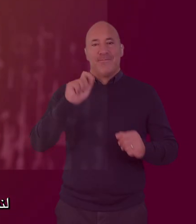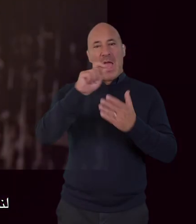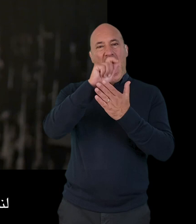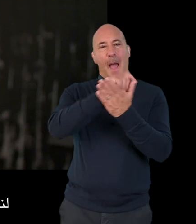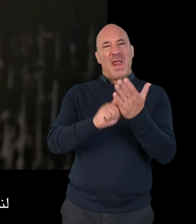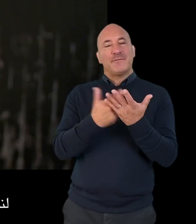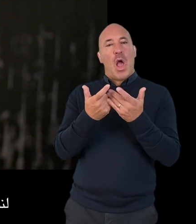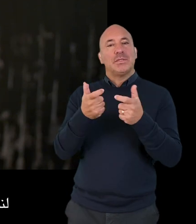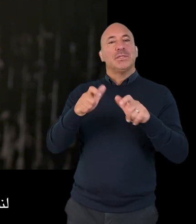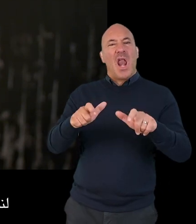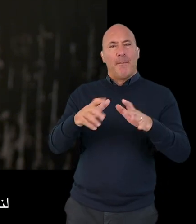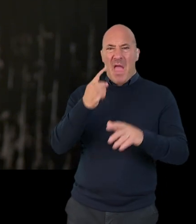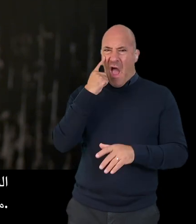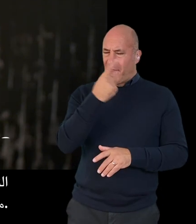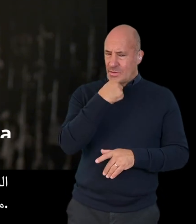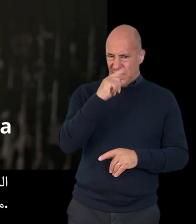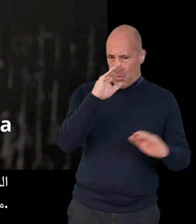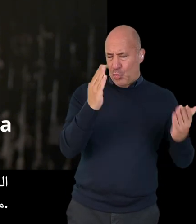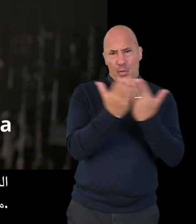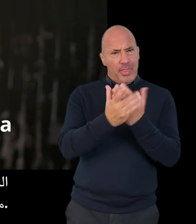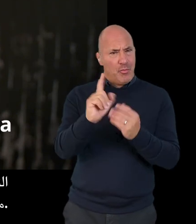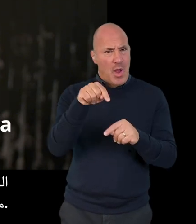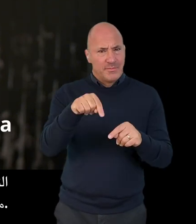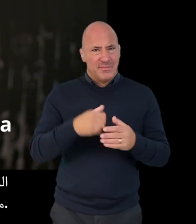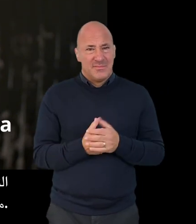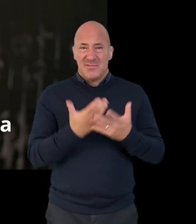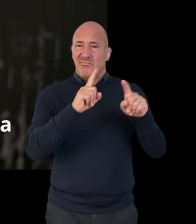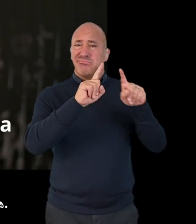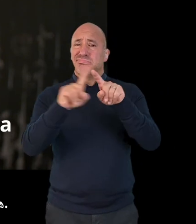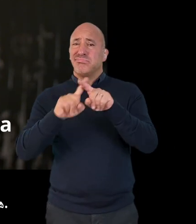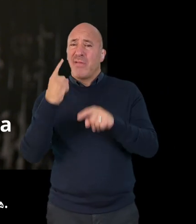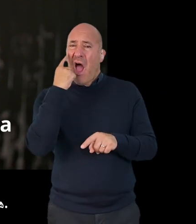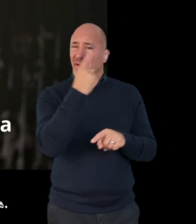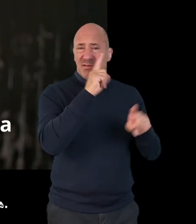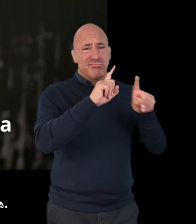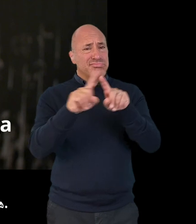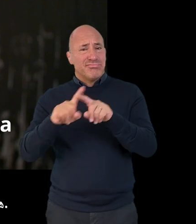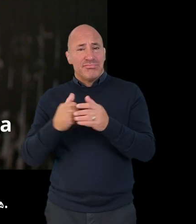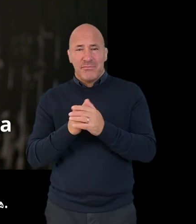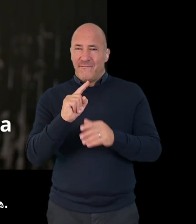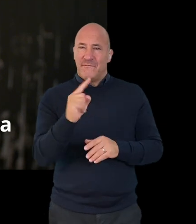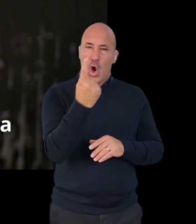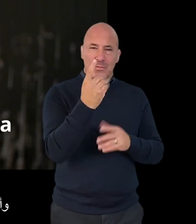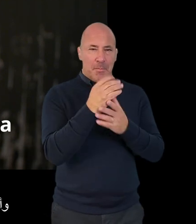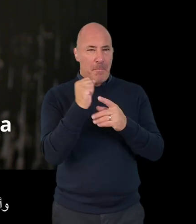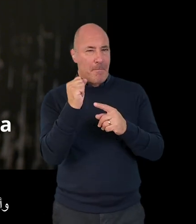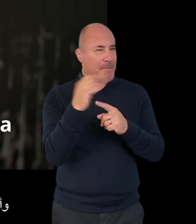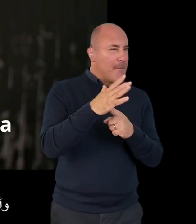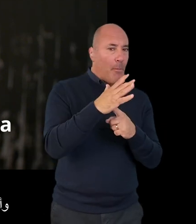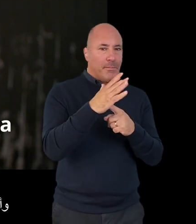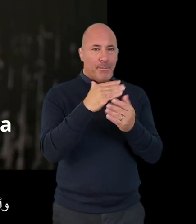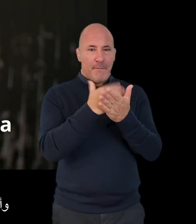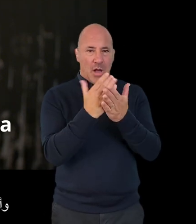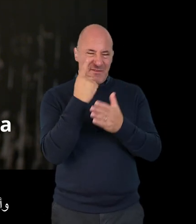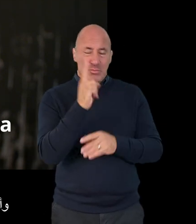Let's look at the type of evidence that you can submit with your asylum application. There are different types of evidence and the first and